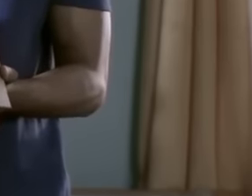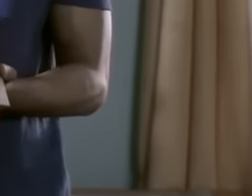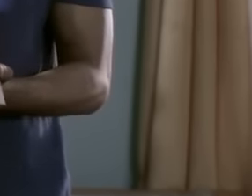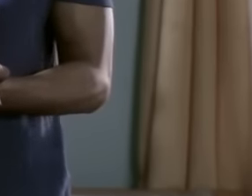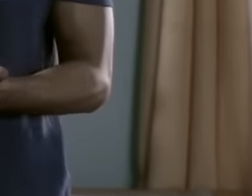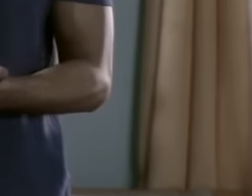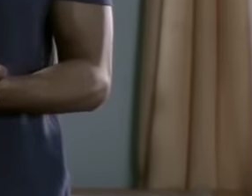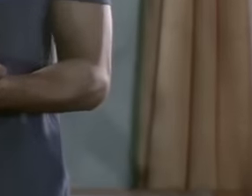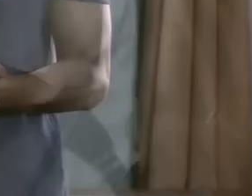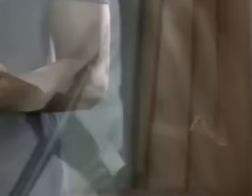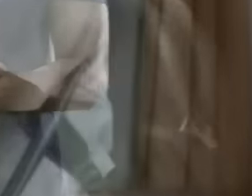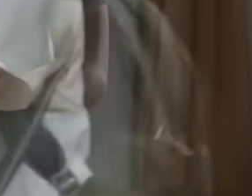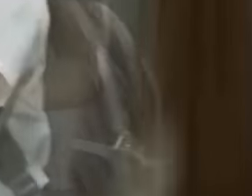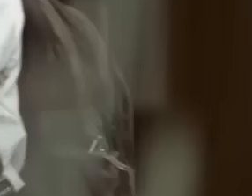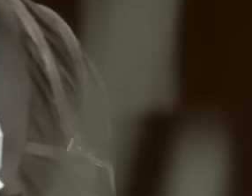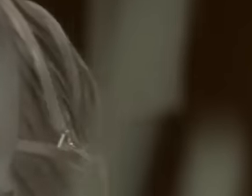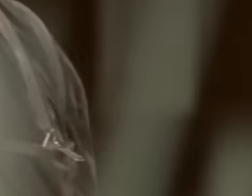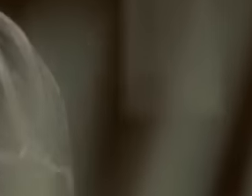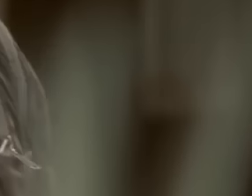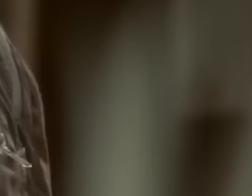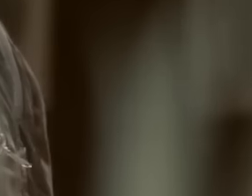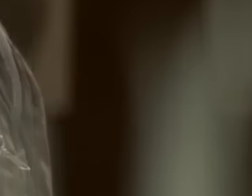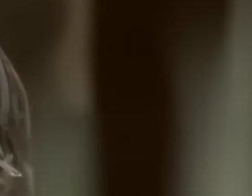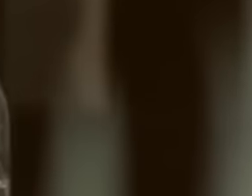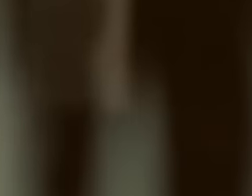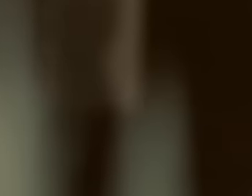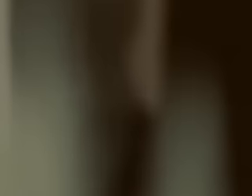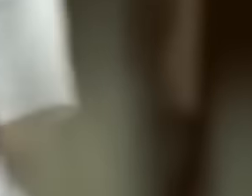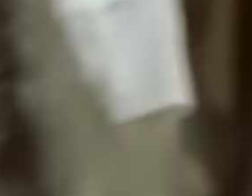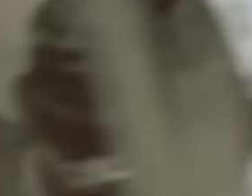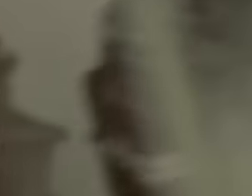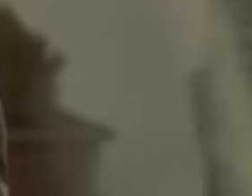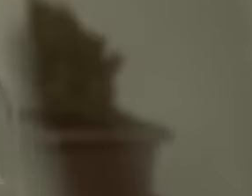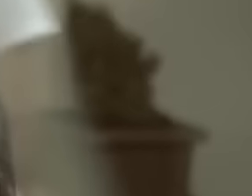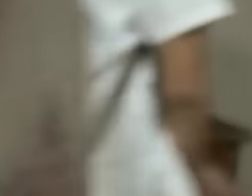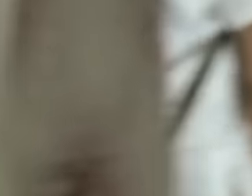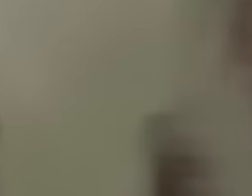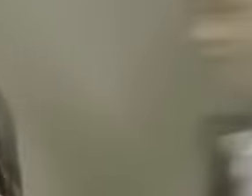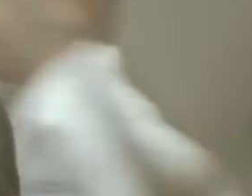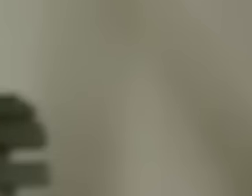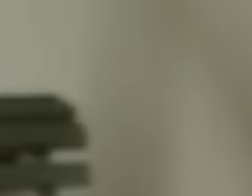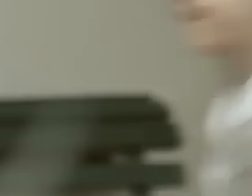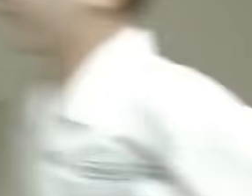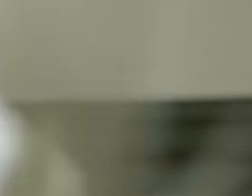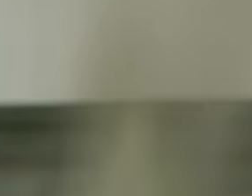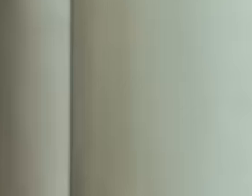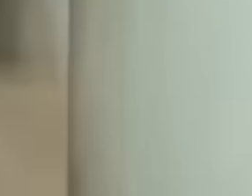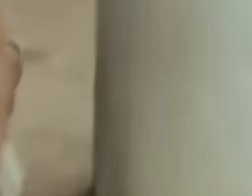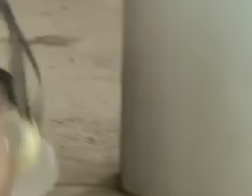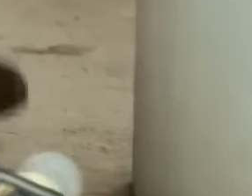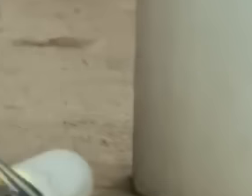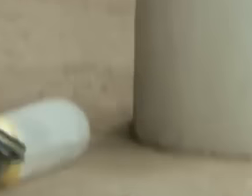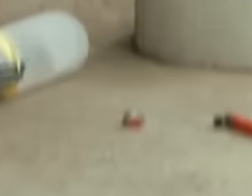Shabbat Shalom. Huwag limuti na karaang